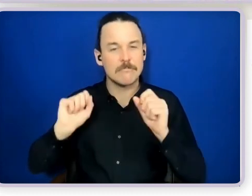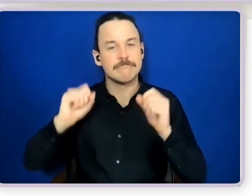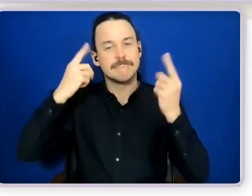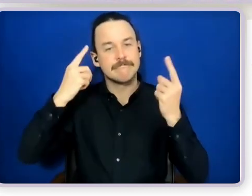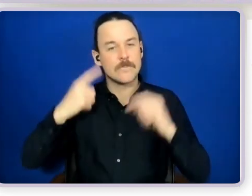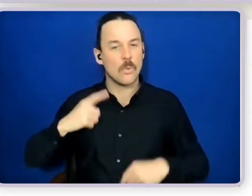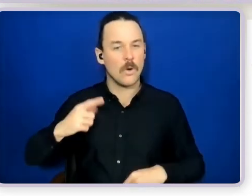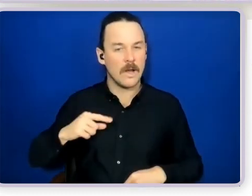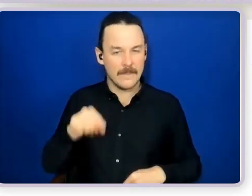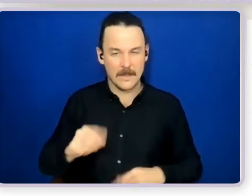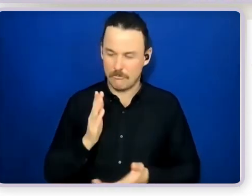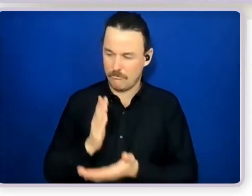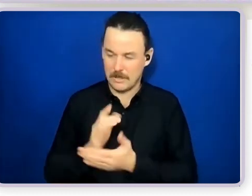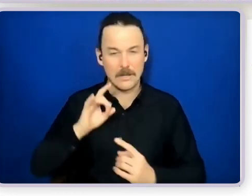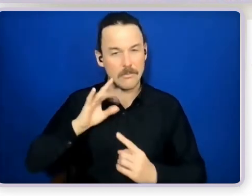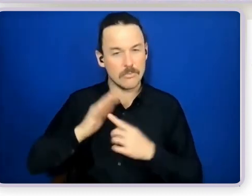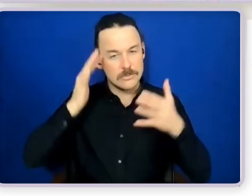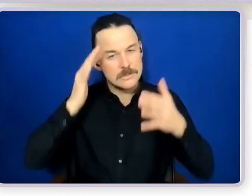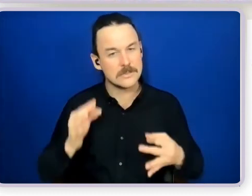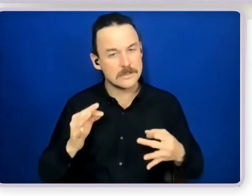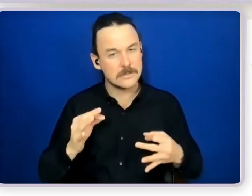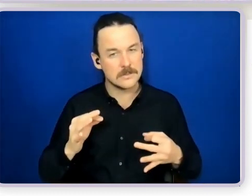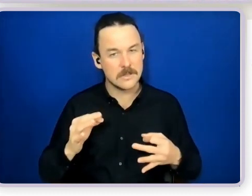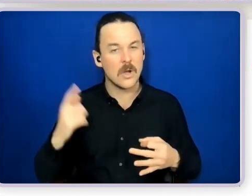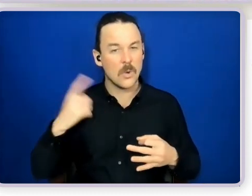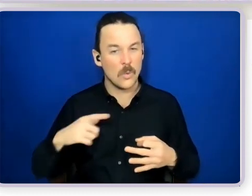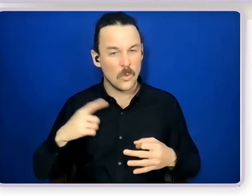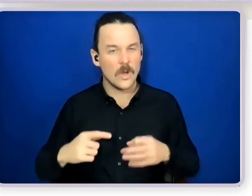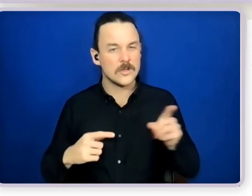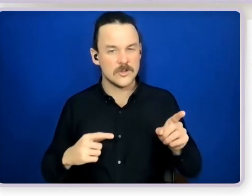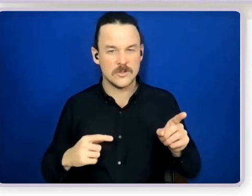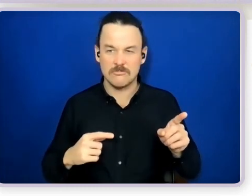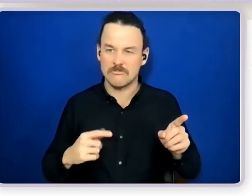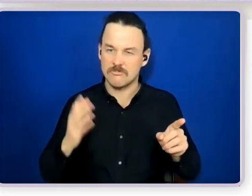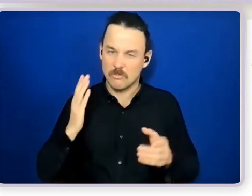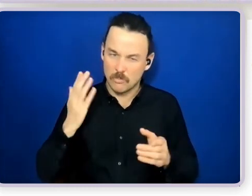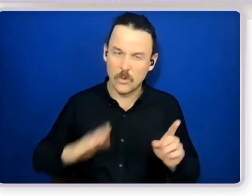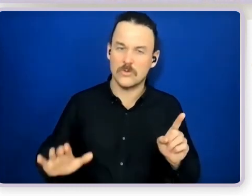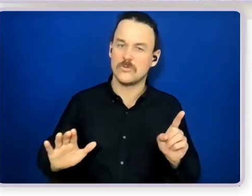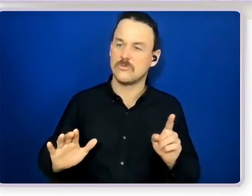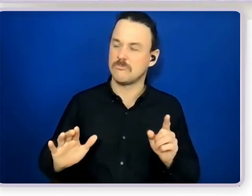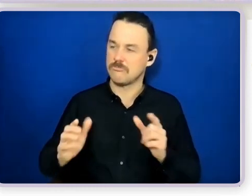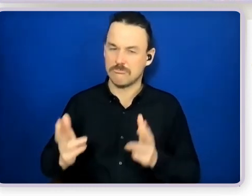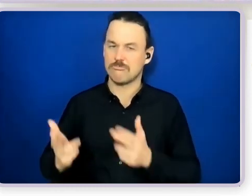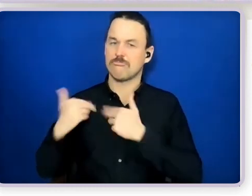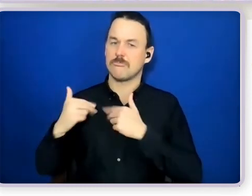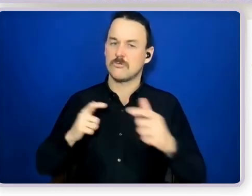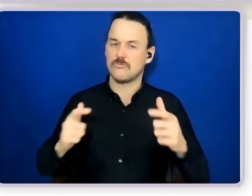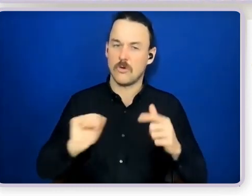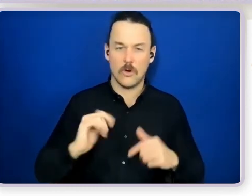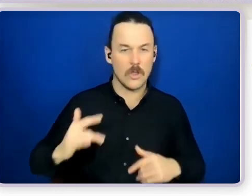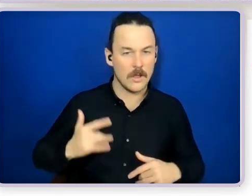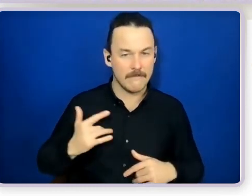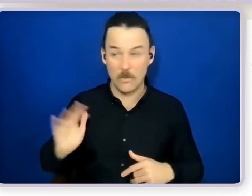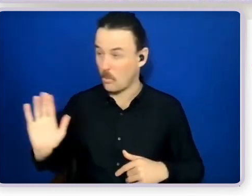that she was making and what an important appeal this was that she was having over her own life and every other circle member agreed with her